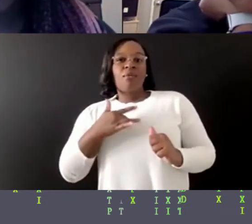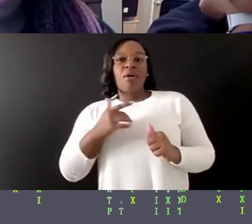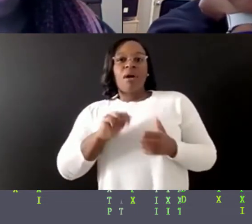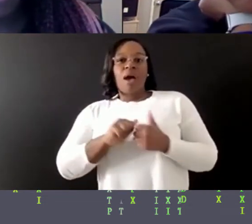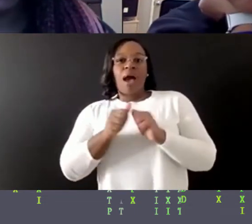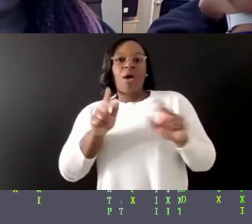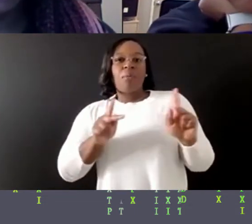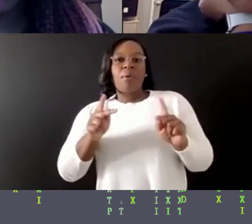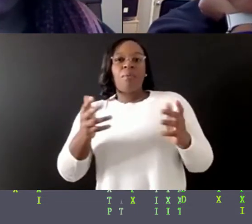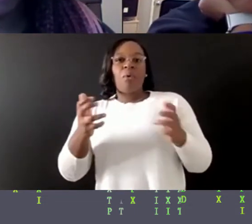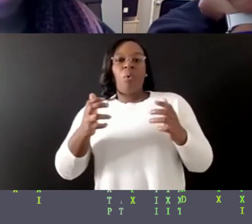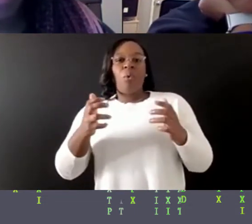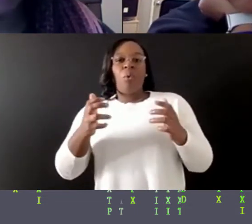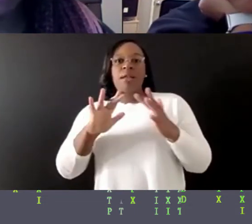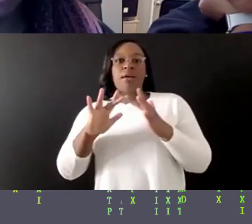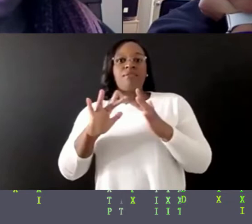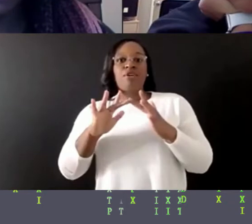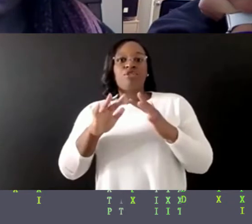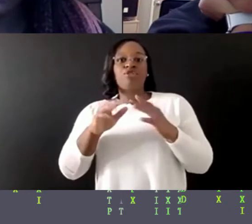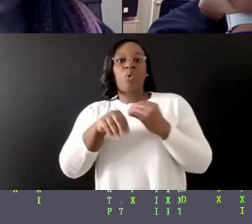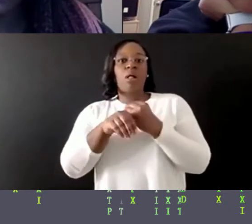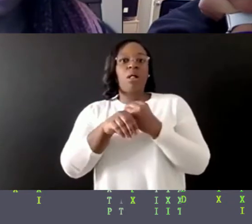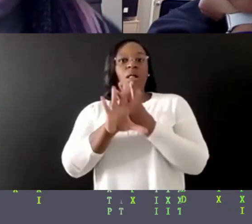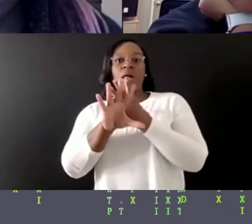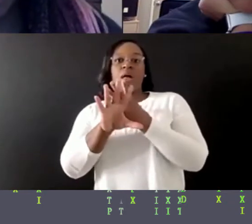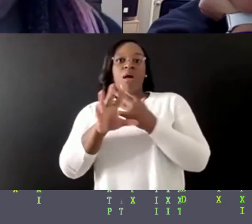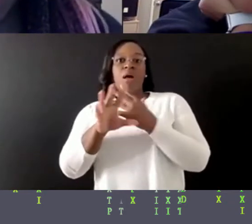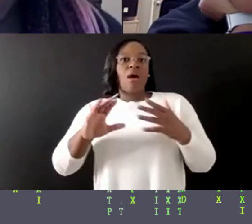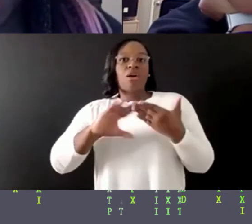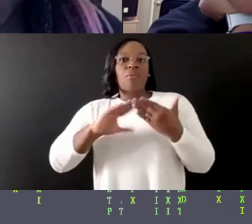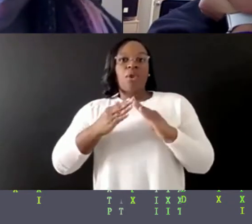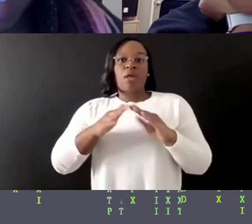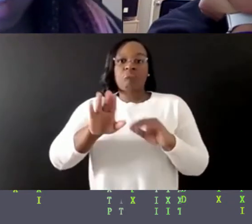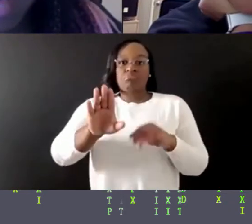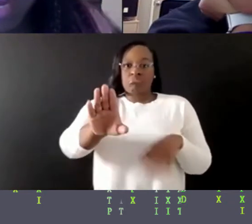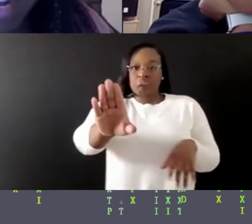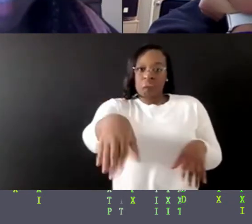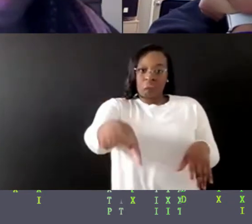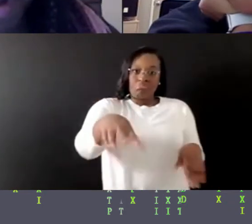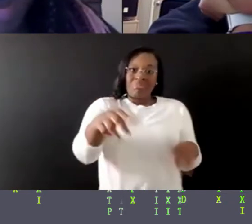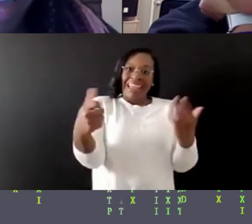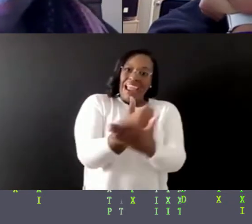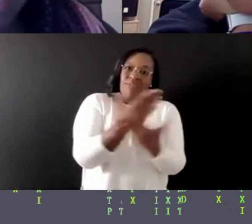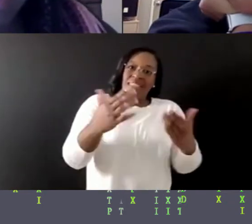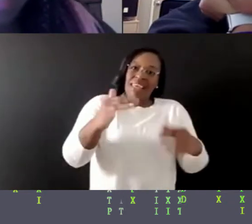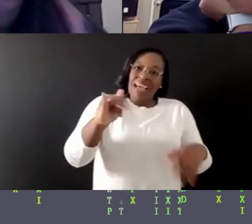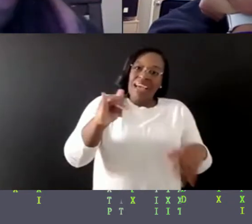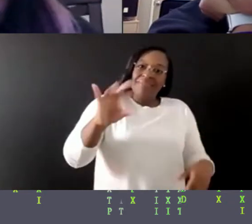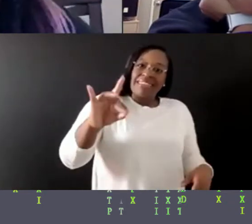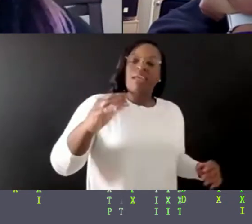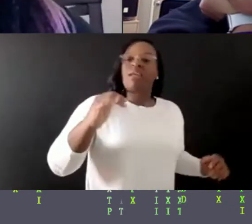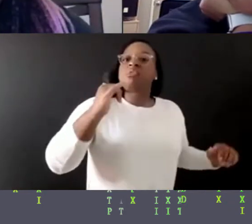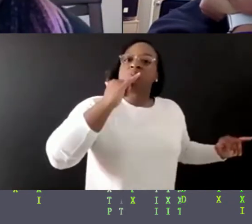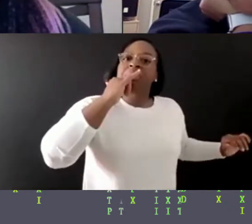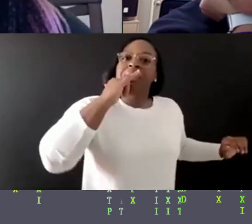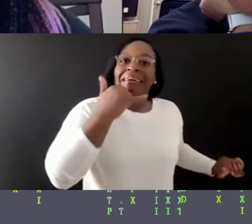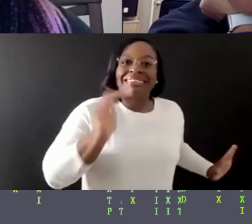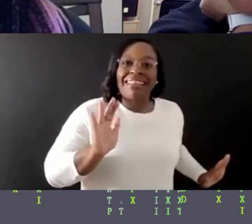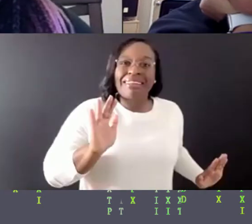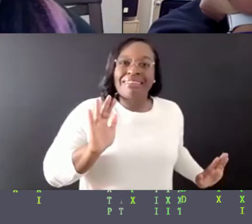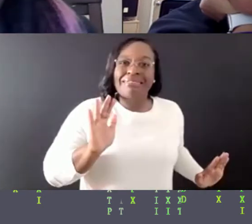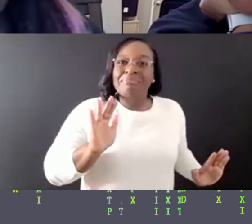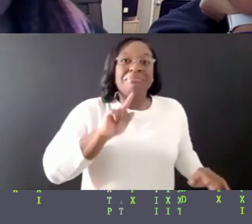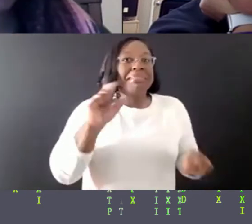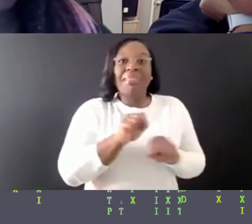Everything I have done has been on accident. I just want to say that it has been on accident. It has never been on purpose, right?